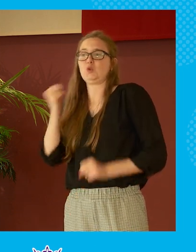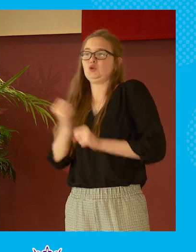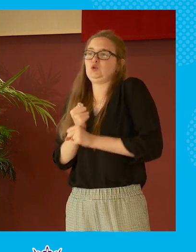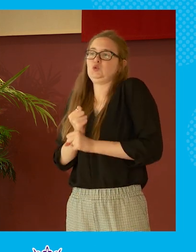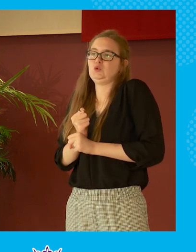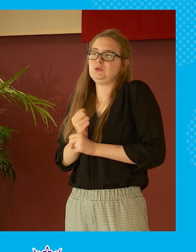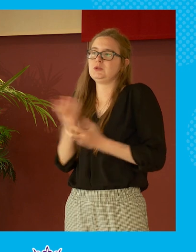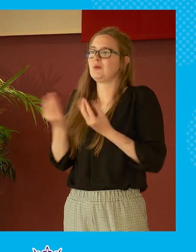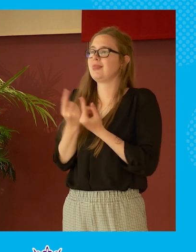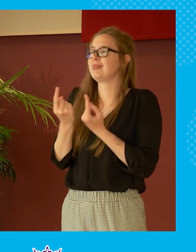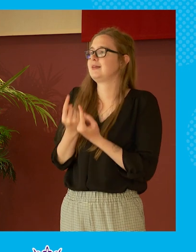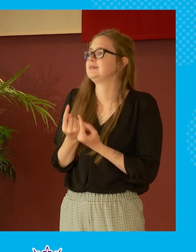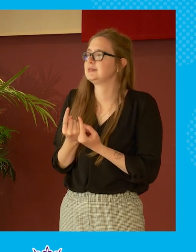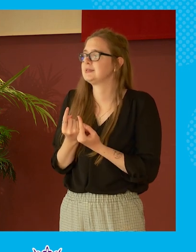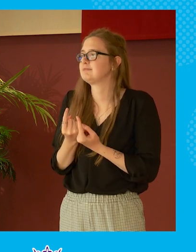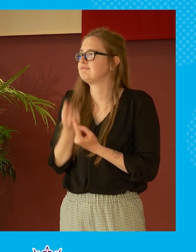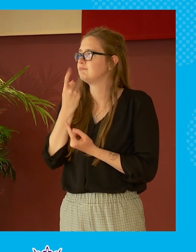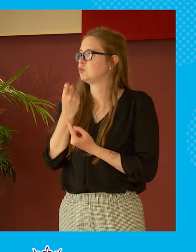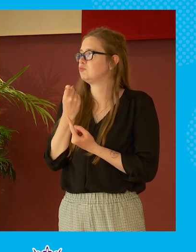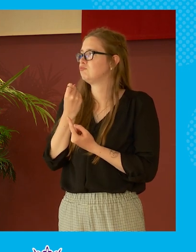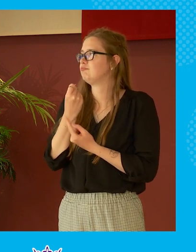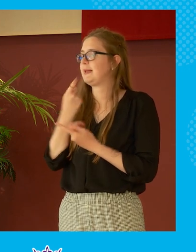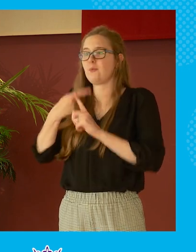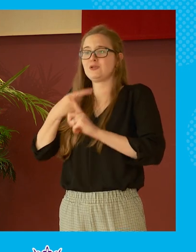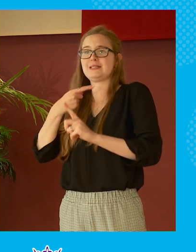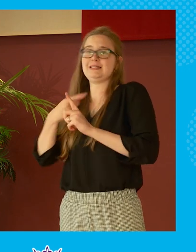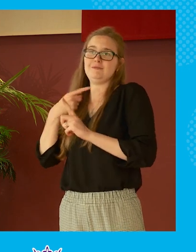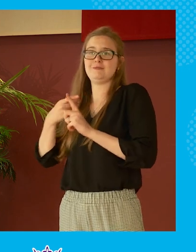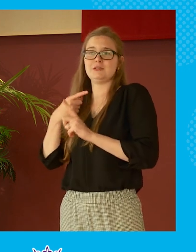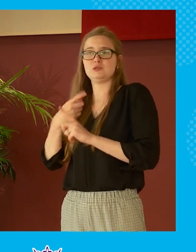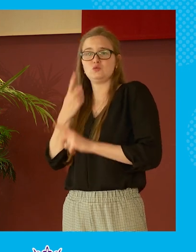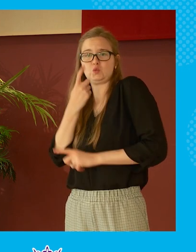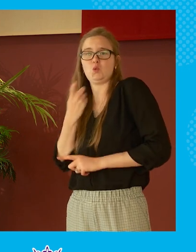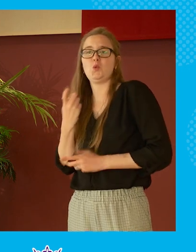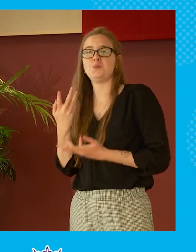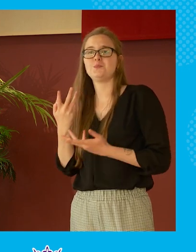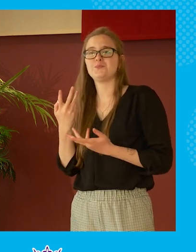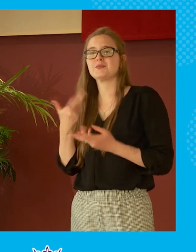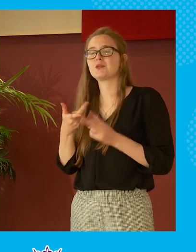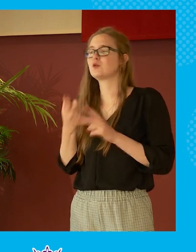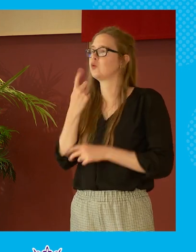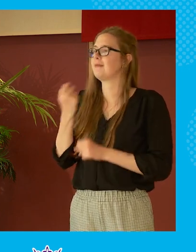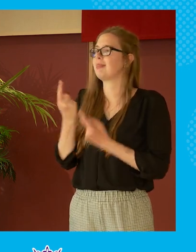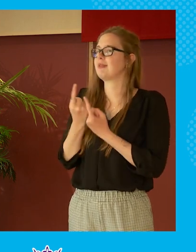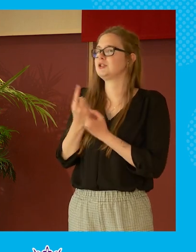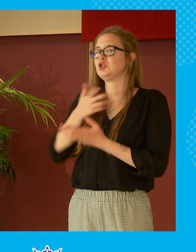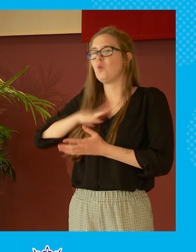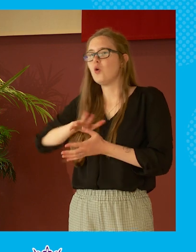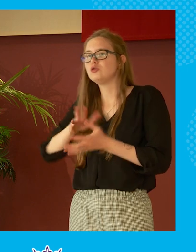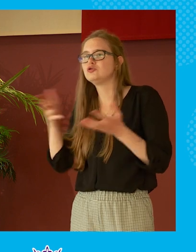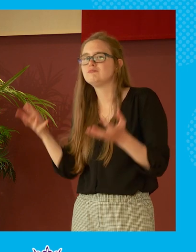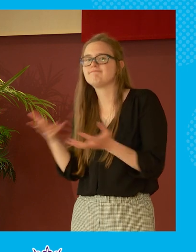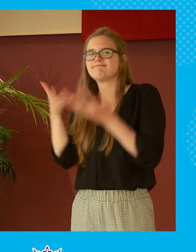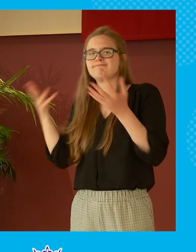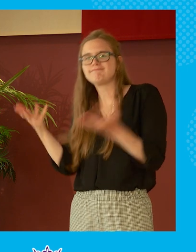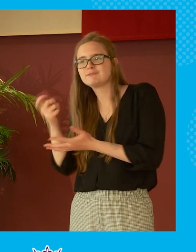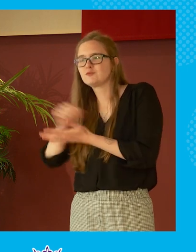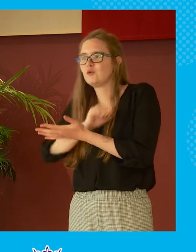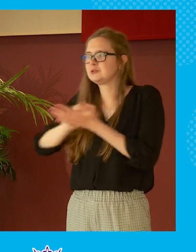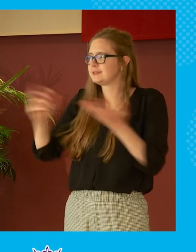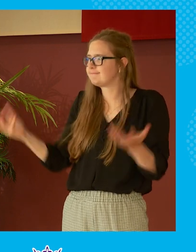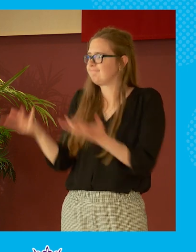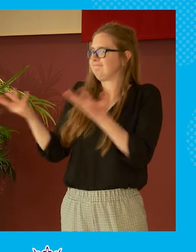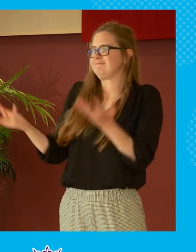about things that might not be a bad thing you know at times there there there might be things that you would want to excite voters around